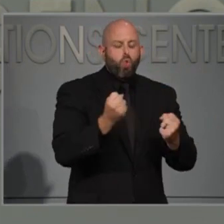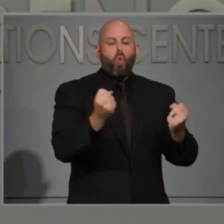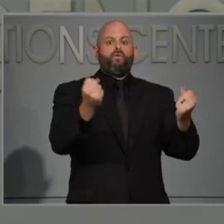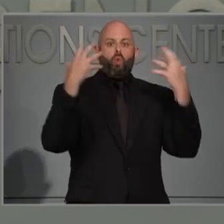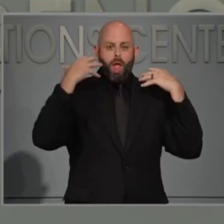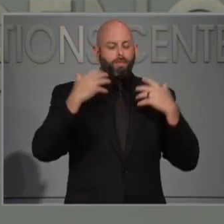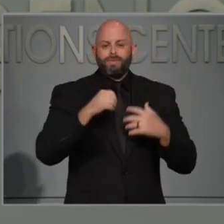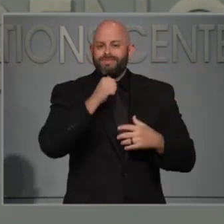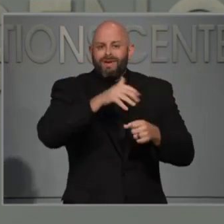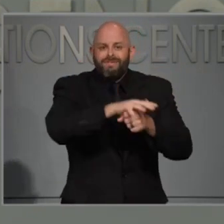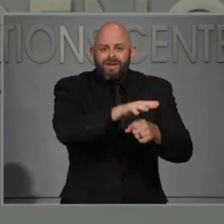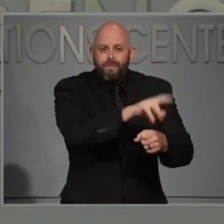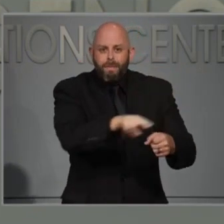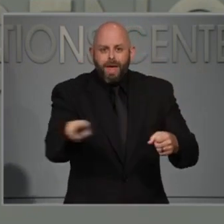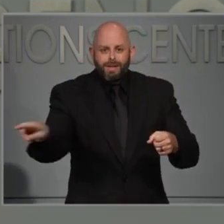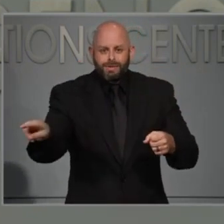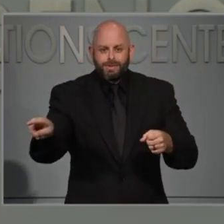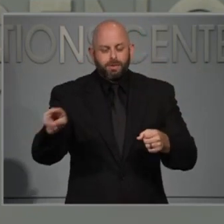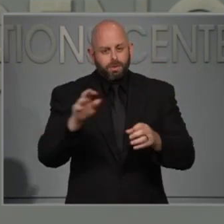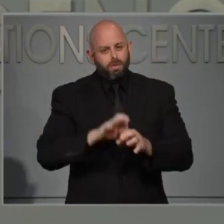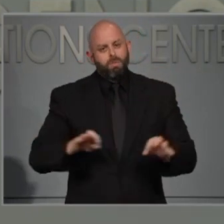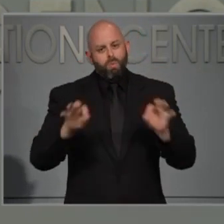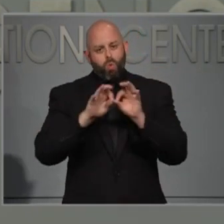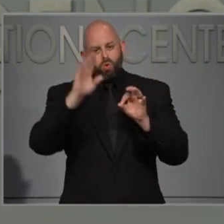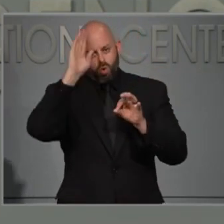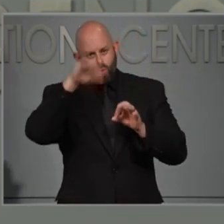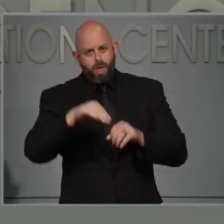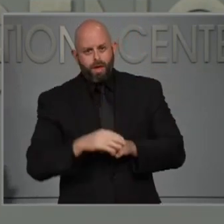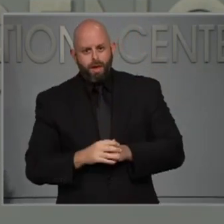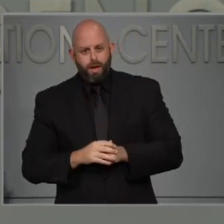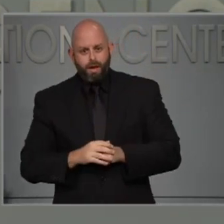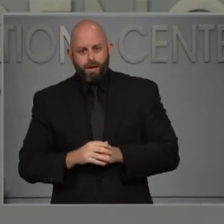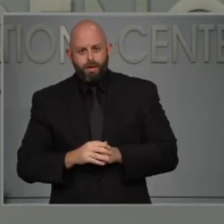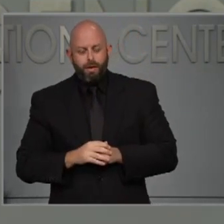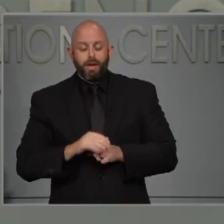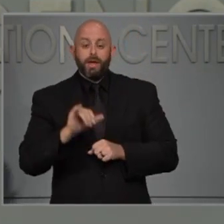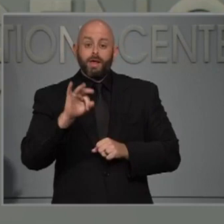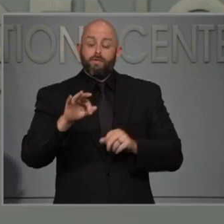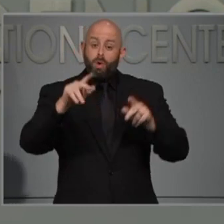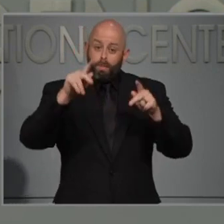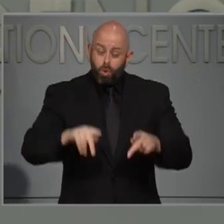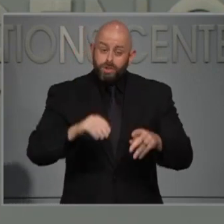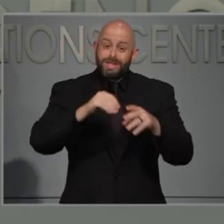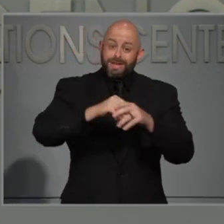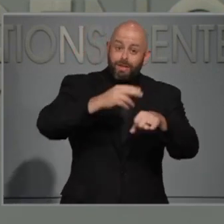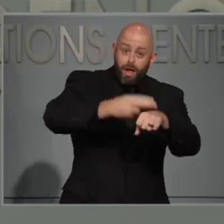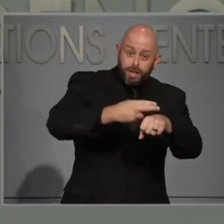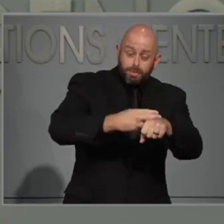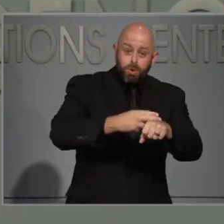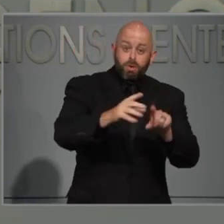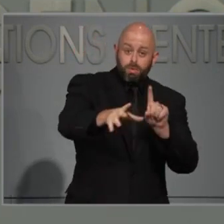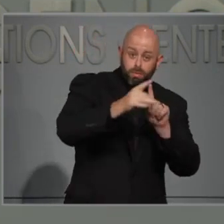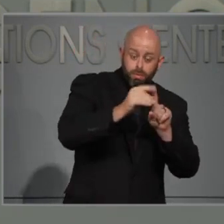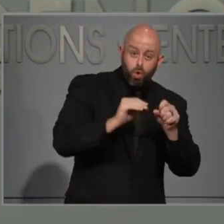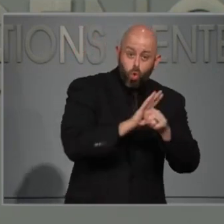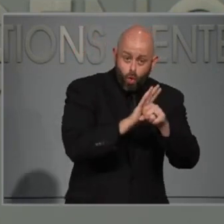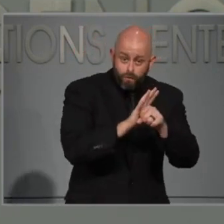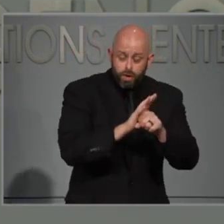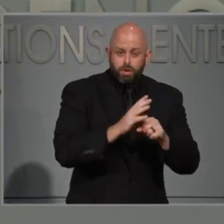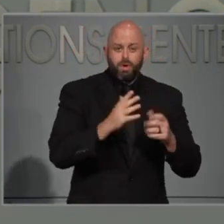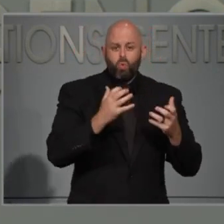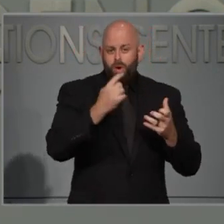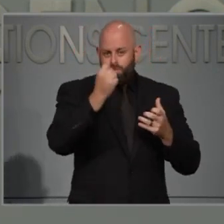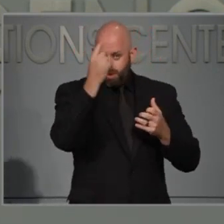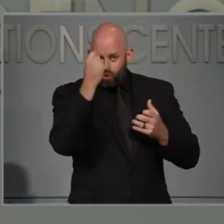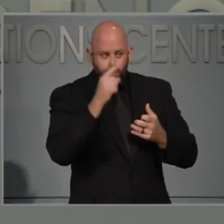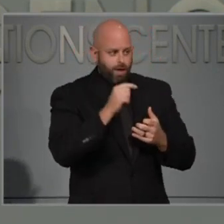continue to track that information. I think it is important to know if someone is in the hospital and has COVID-19, not just because understanding their clinical